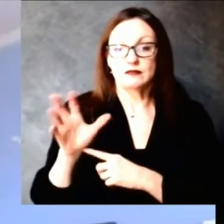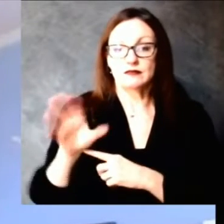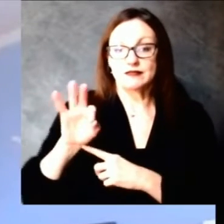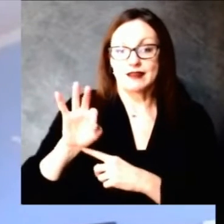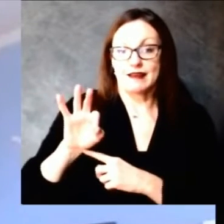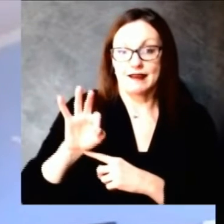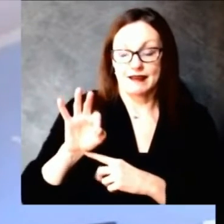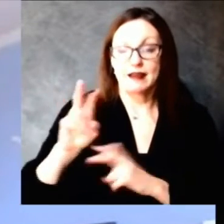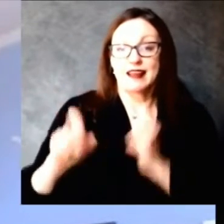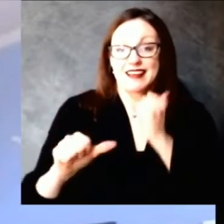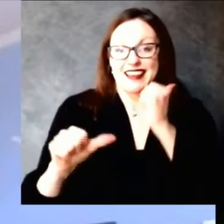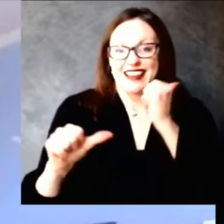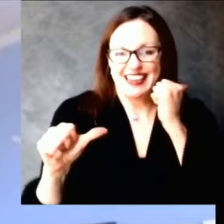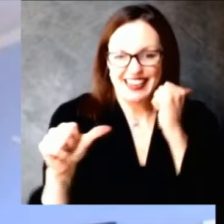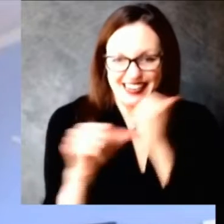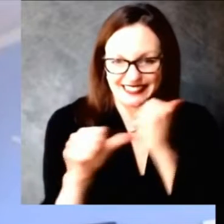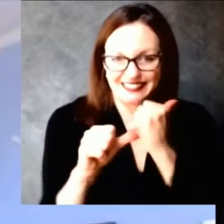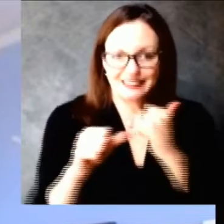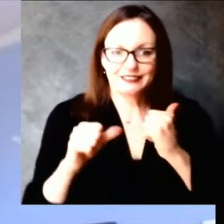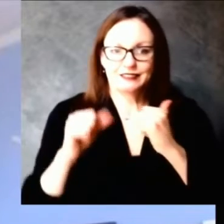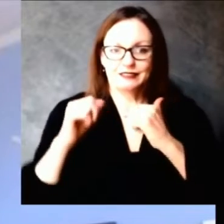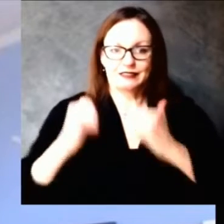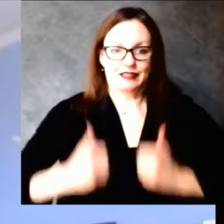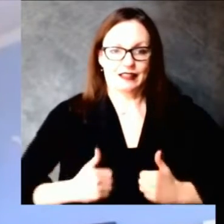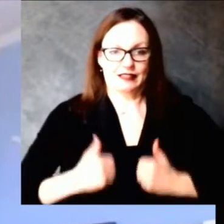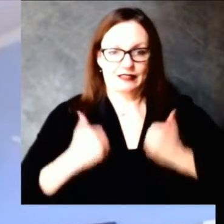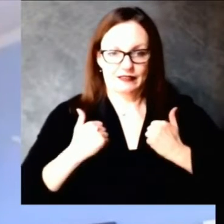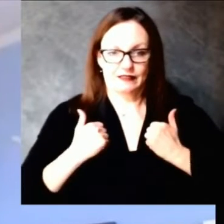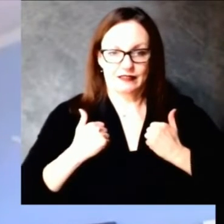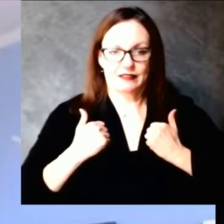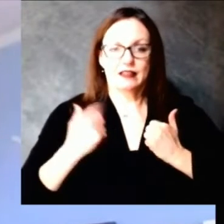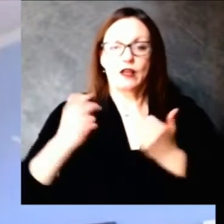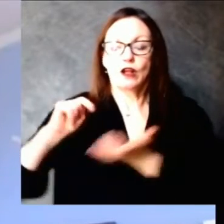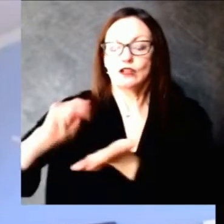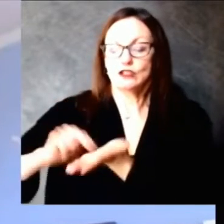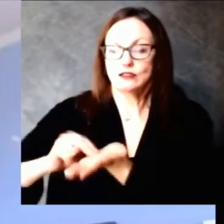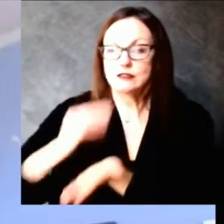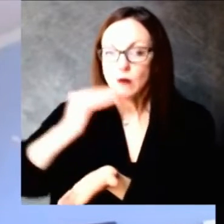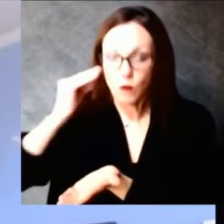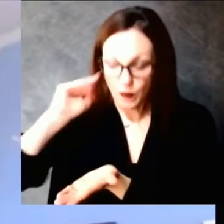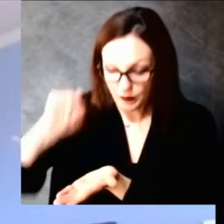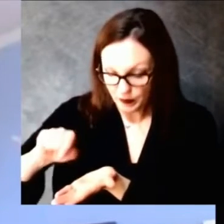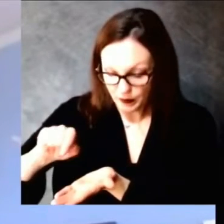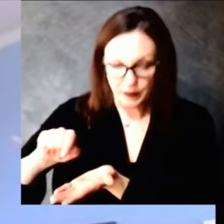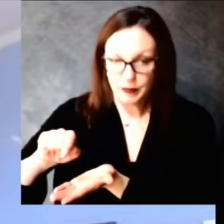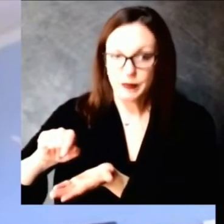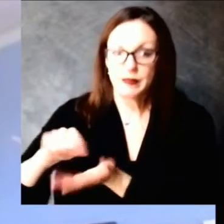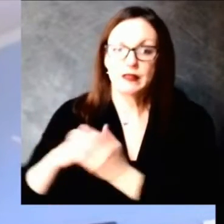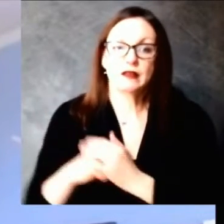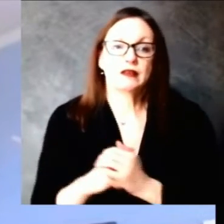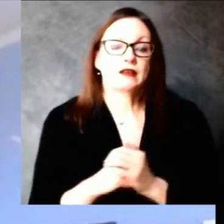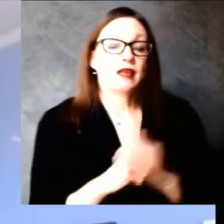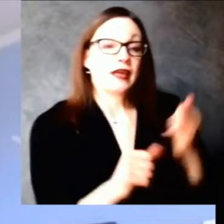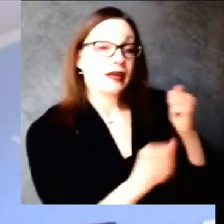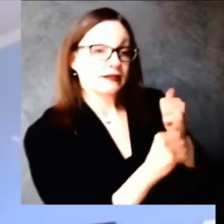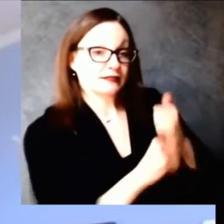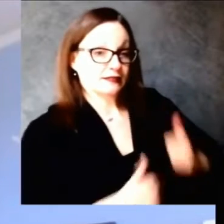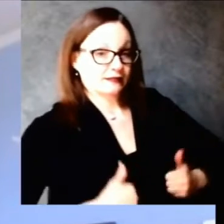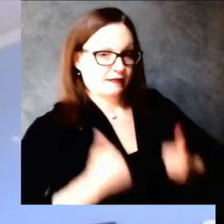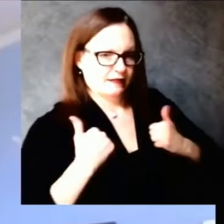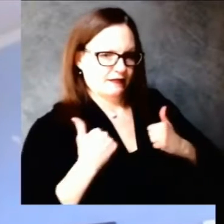dose for the assisted living we're about 47 percent of the way through those